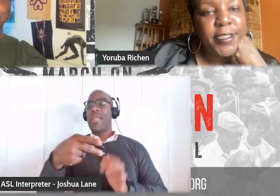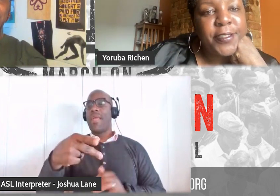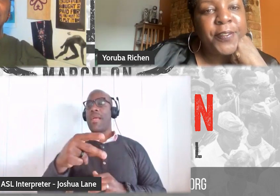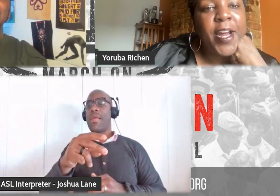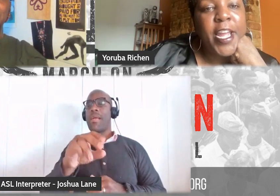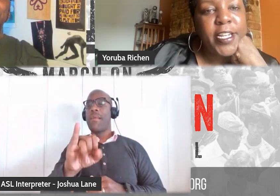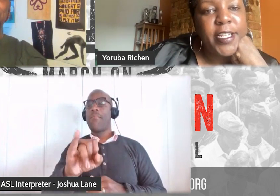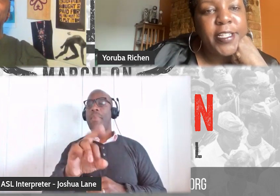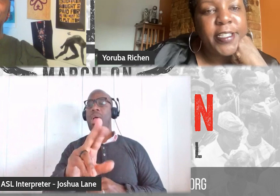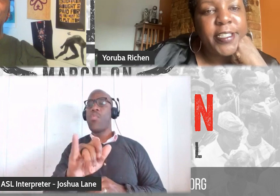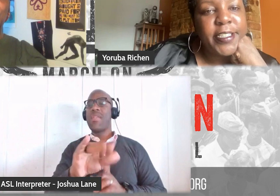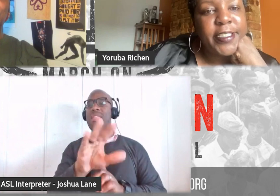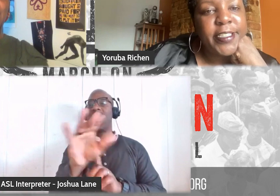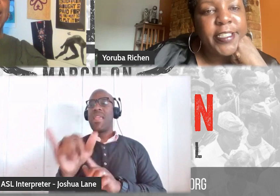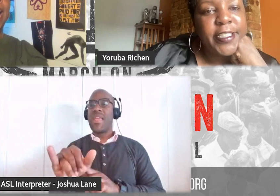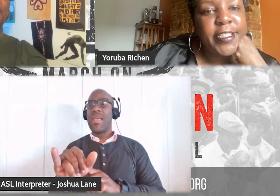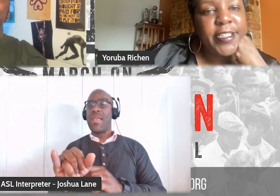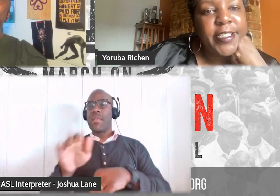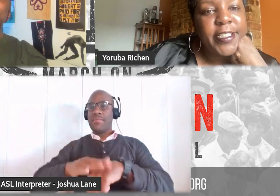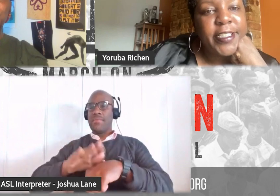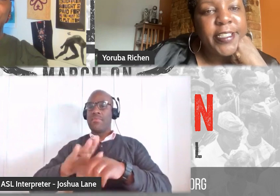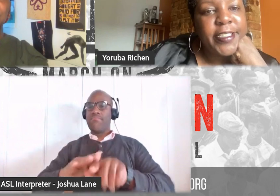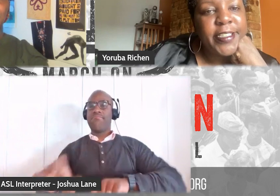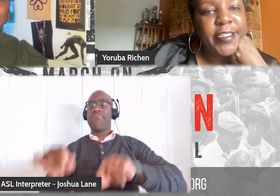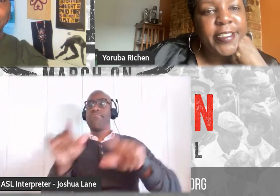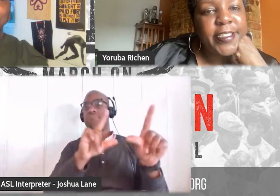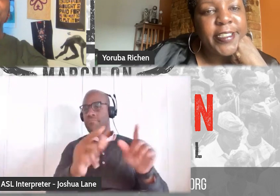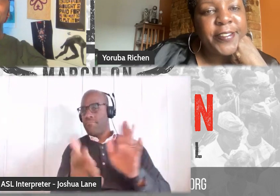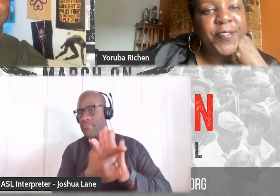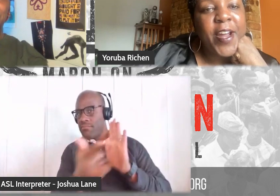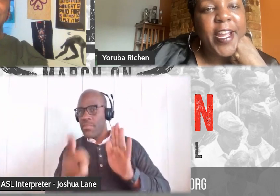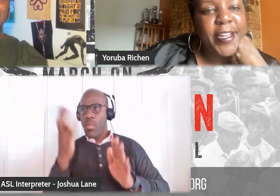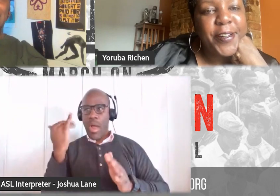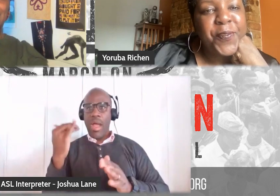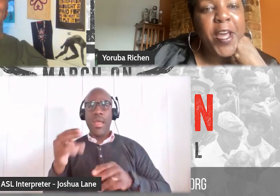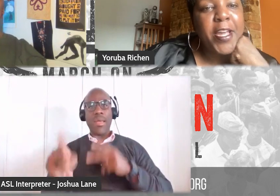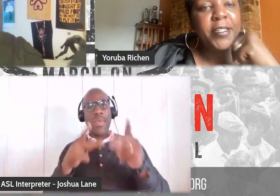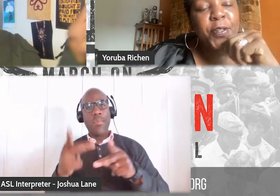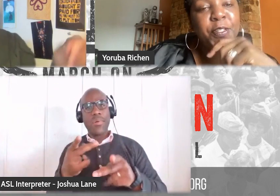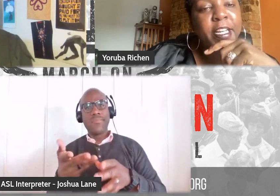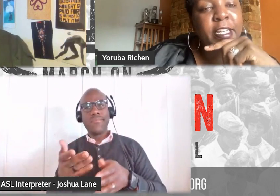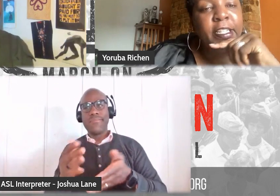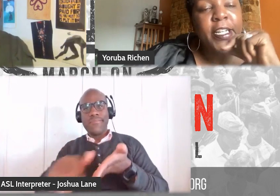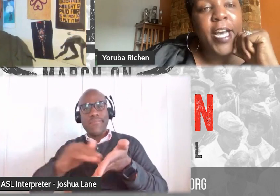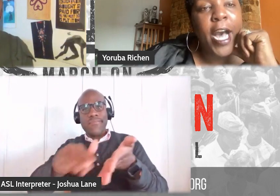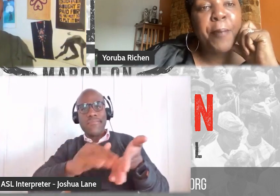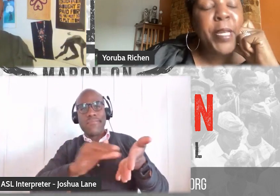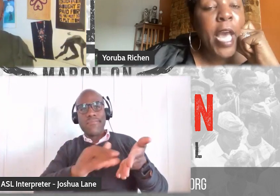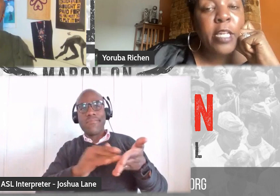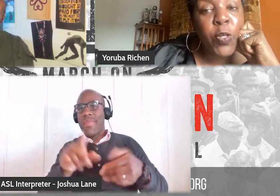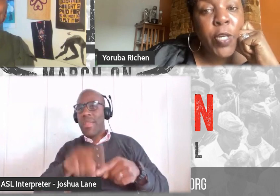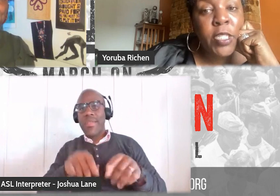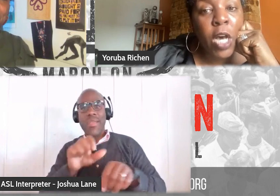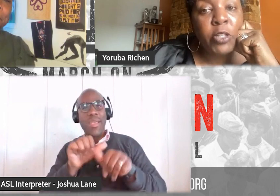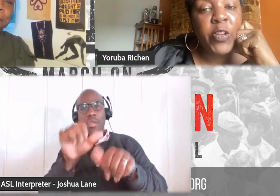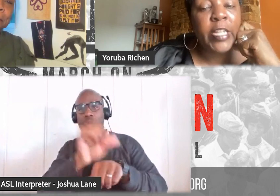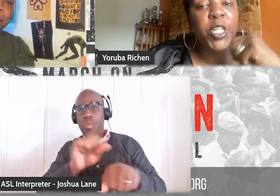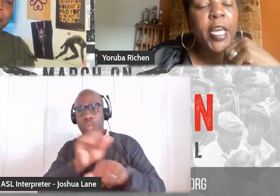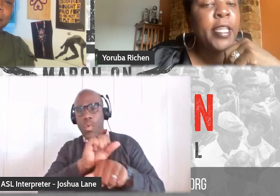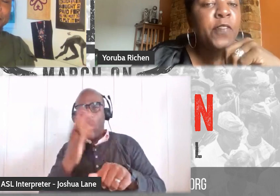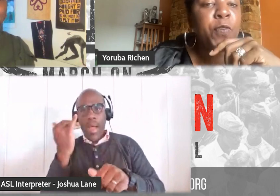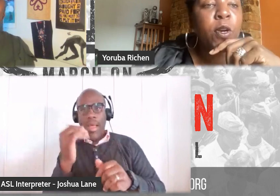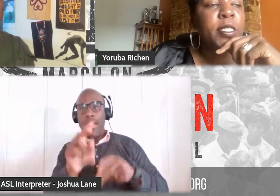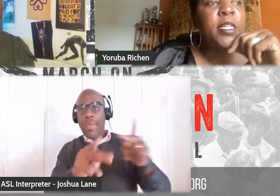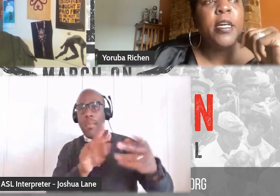films. Right. that people know how folks were losing jobs from piracy. Right, right, totally. But, yeah, so it's all